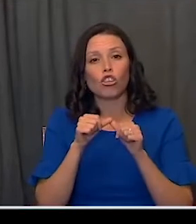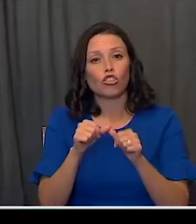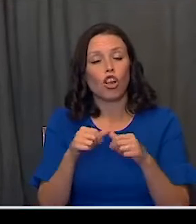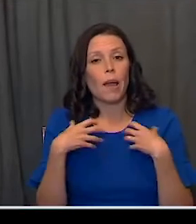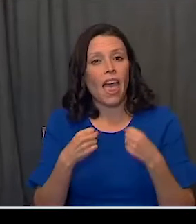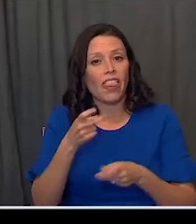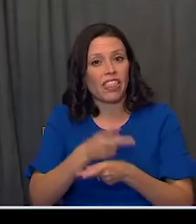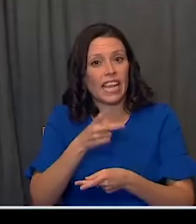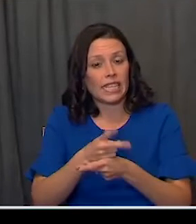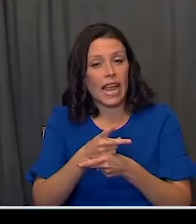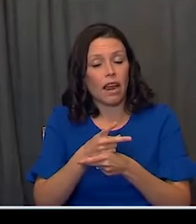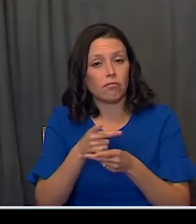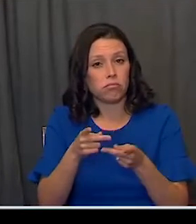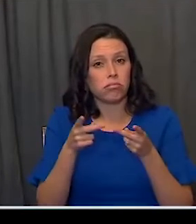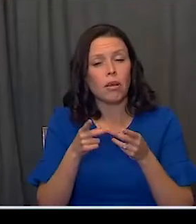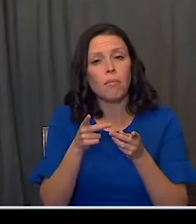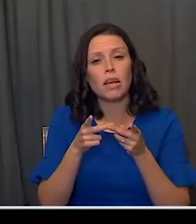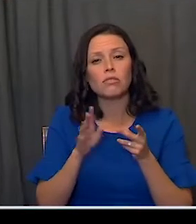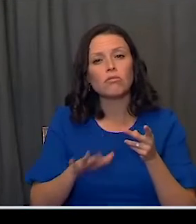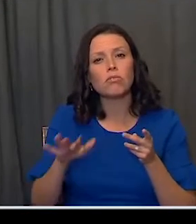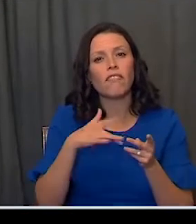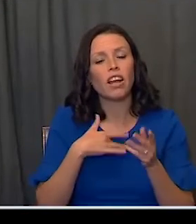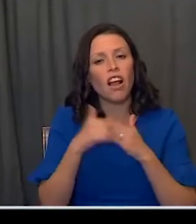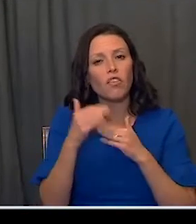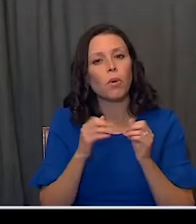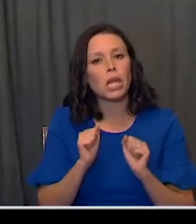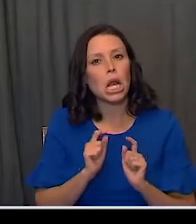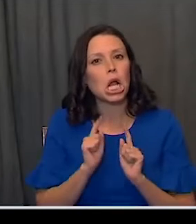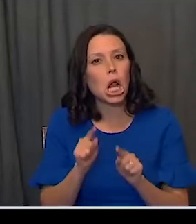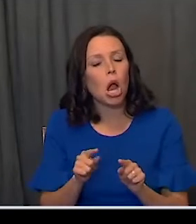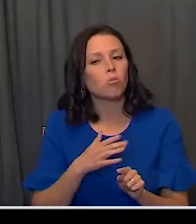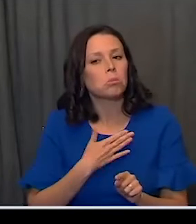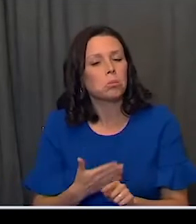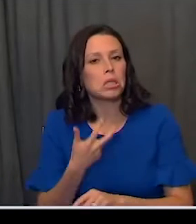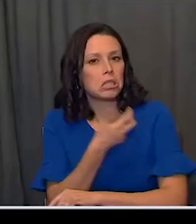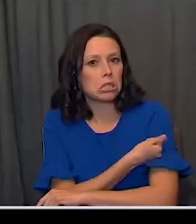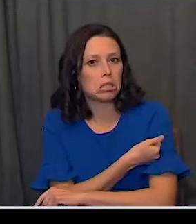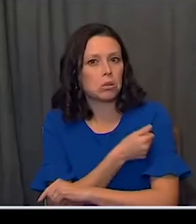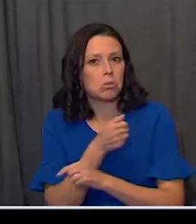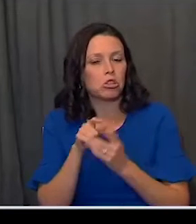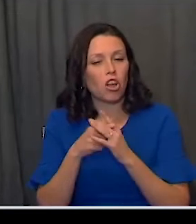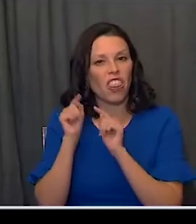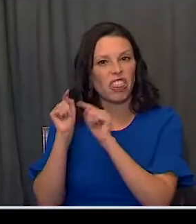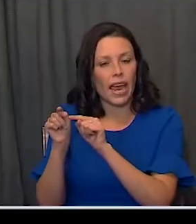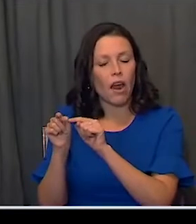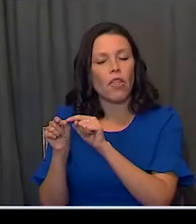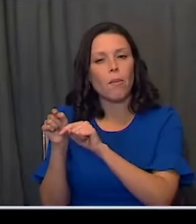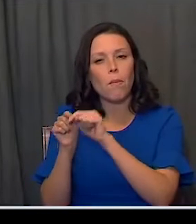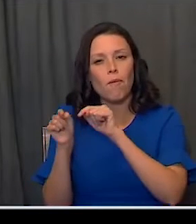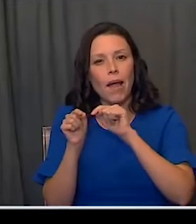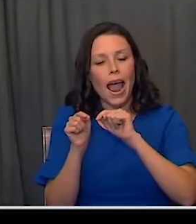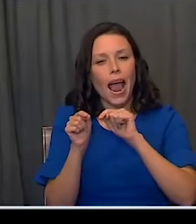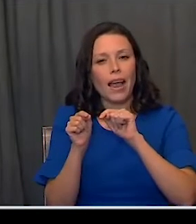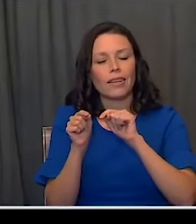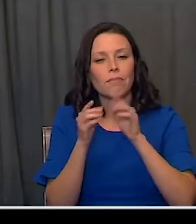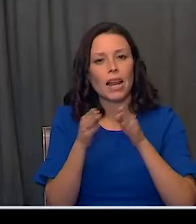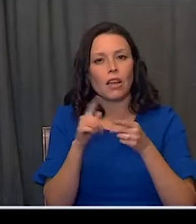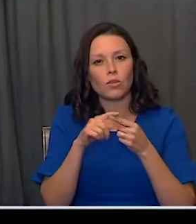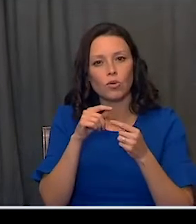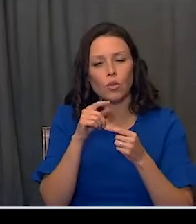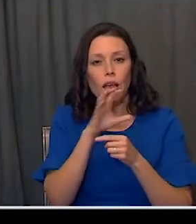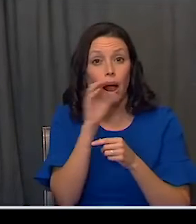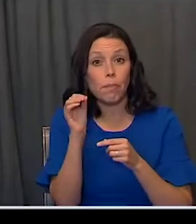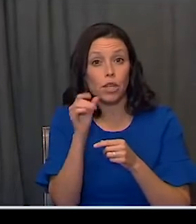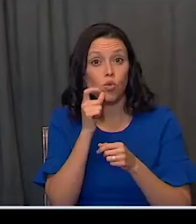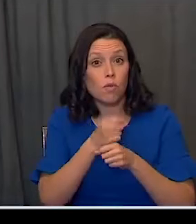places where people are comfortable going. So that's where we started, end state. Then we went back to Pfizer and